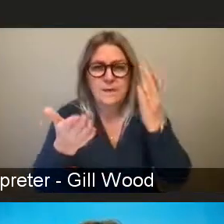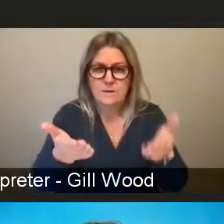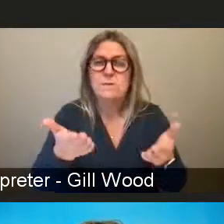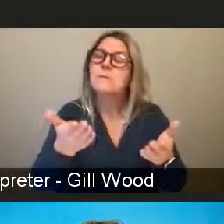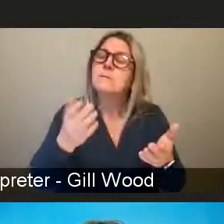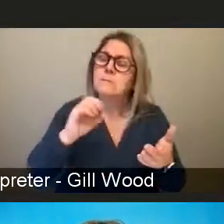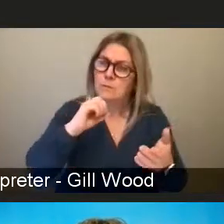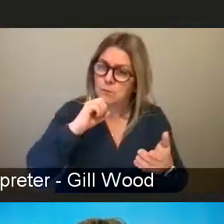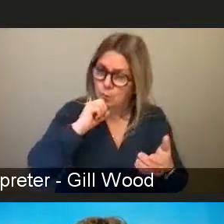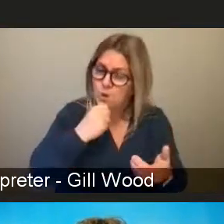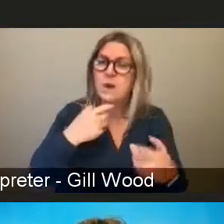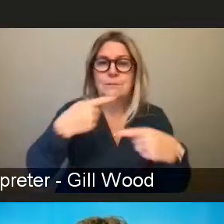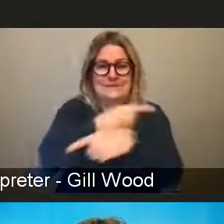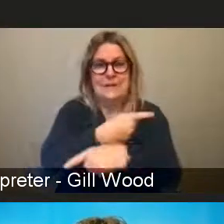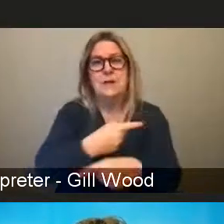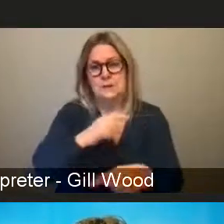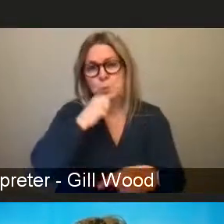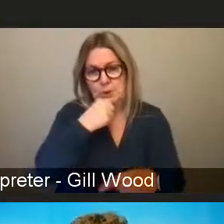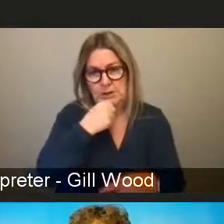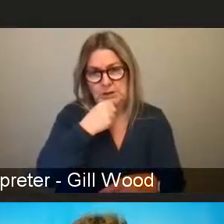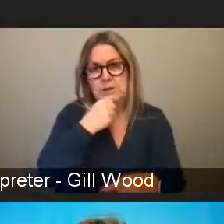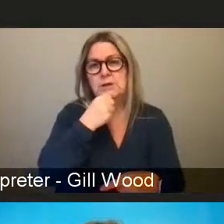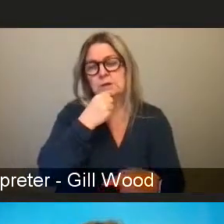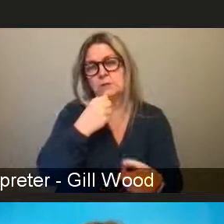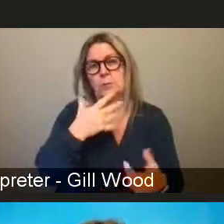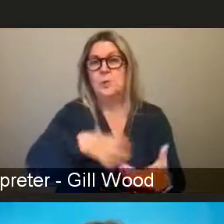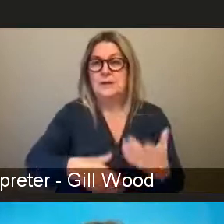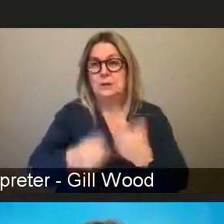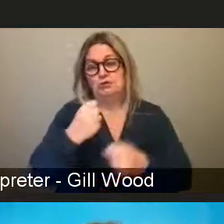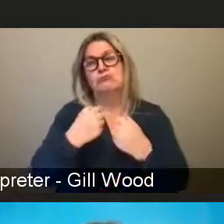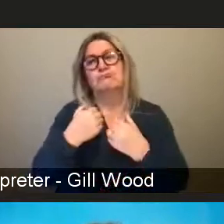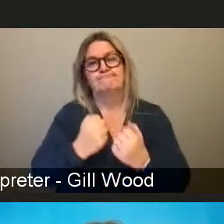all make mistakes and we have to own them when we do.